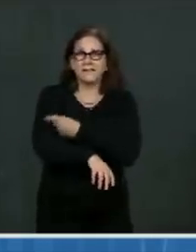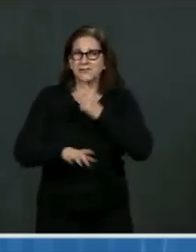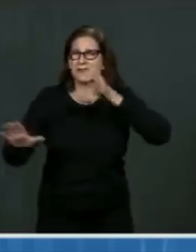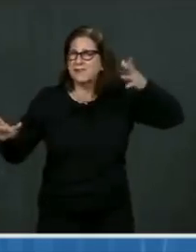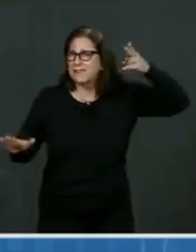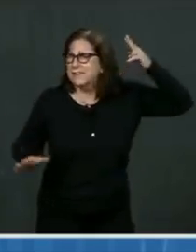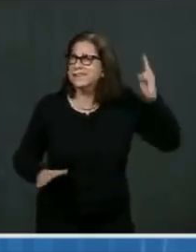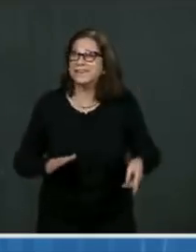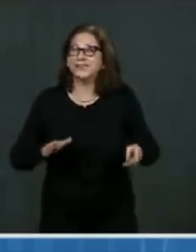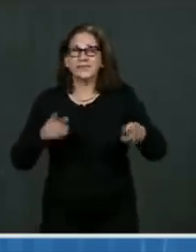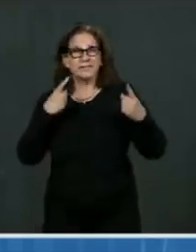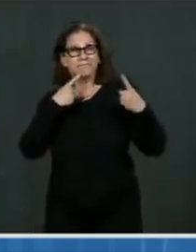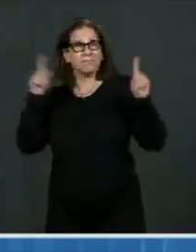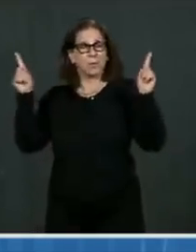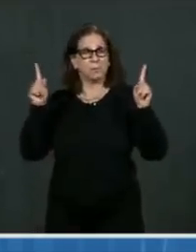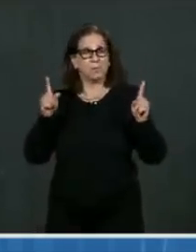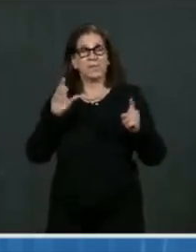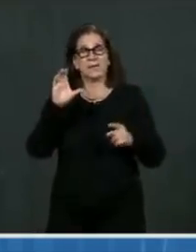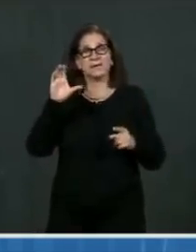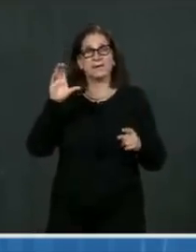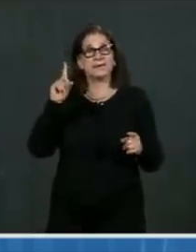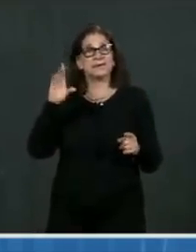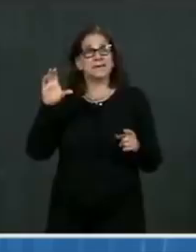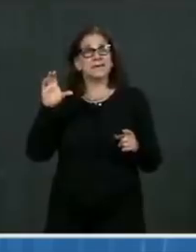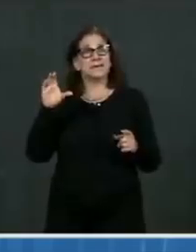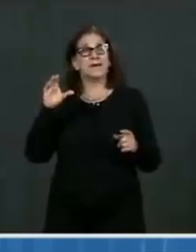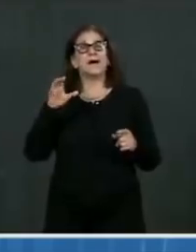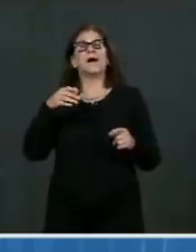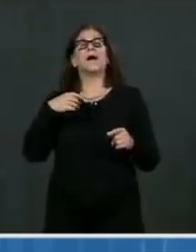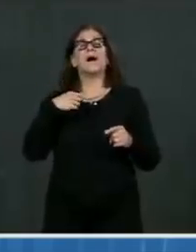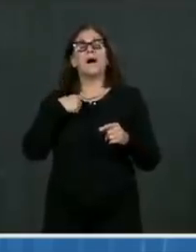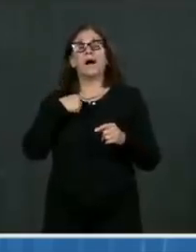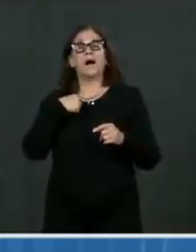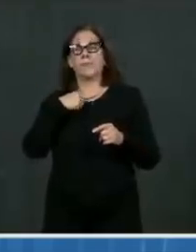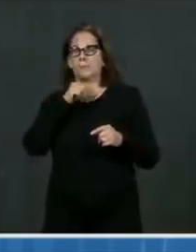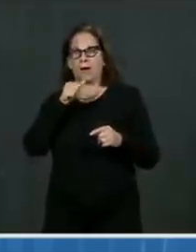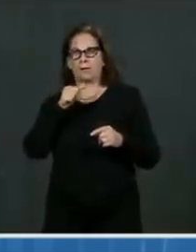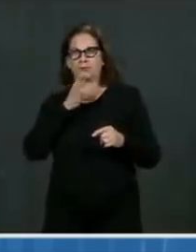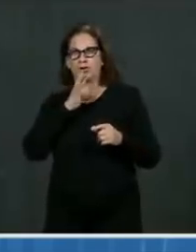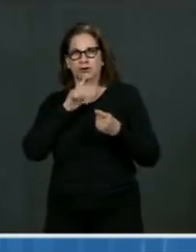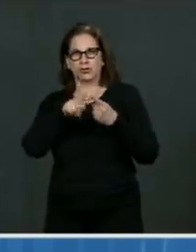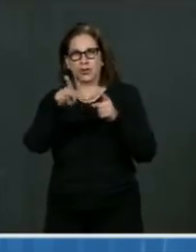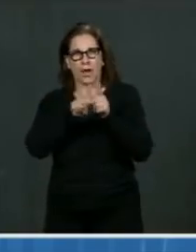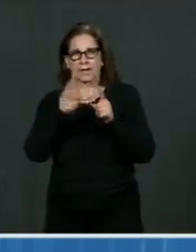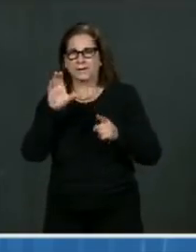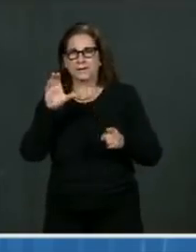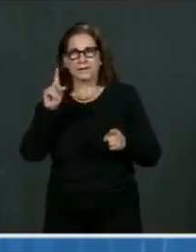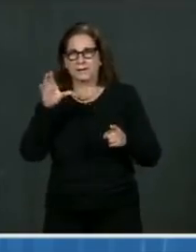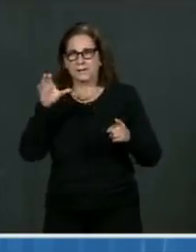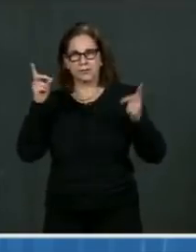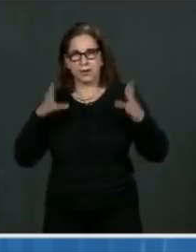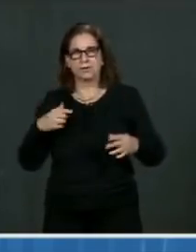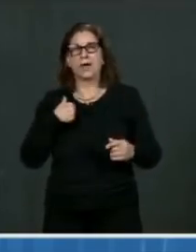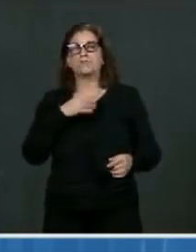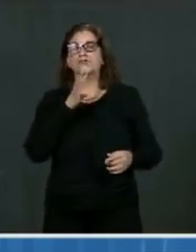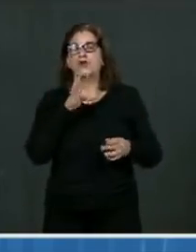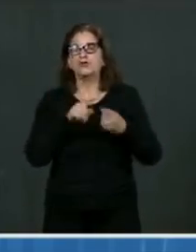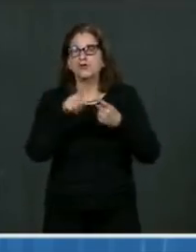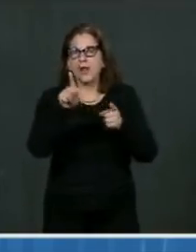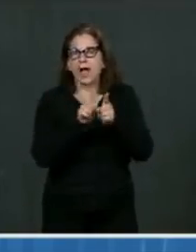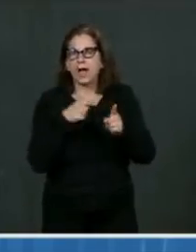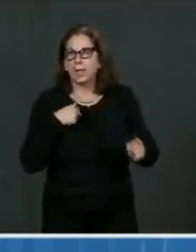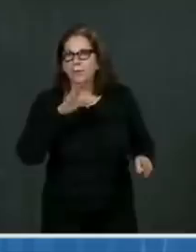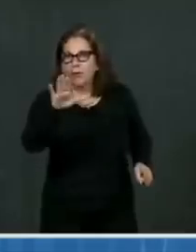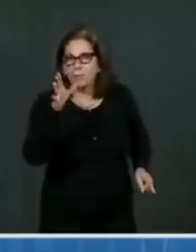director, but as a wife, as a mother, as a daughter, to ask you to just please hold on a little while longer.